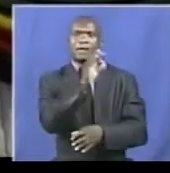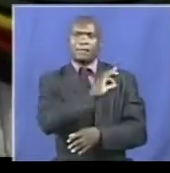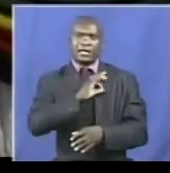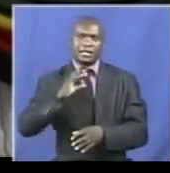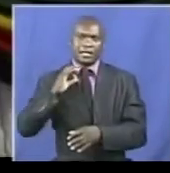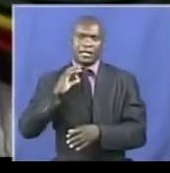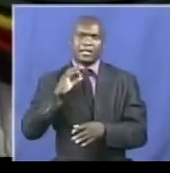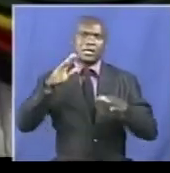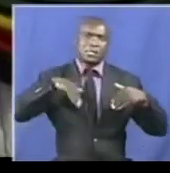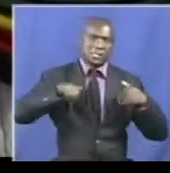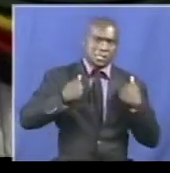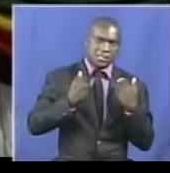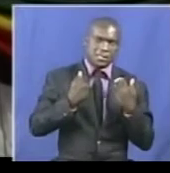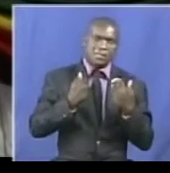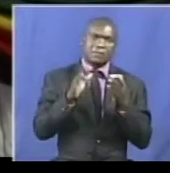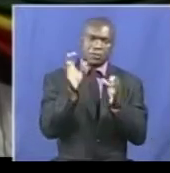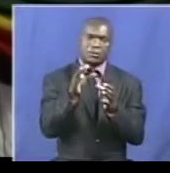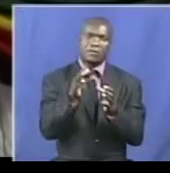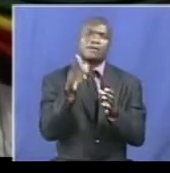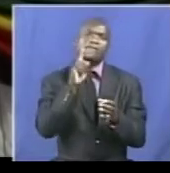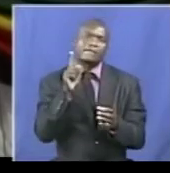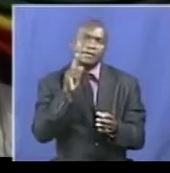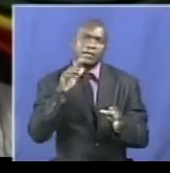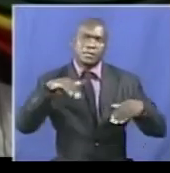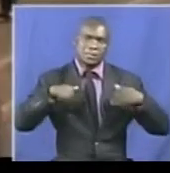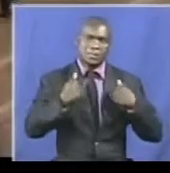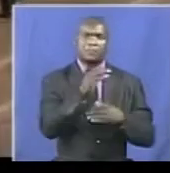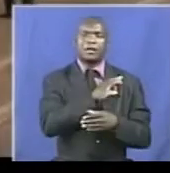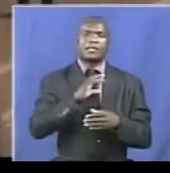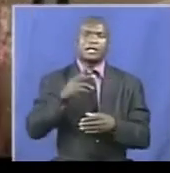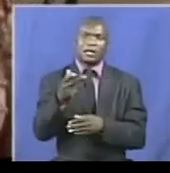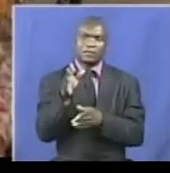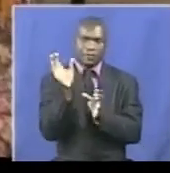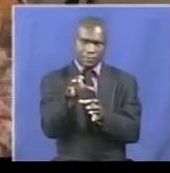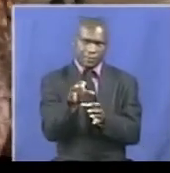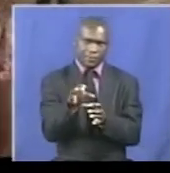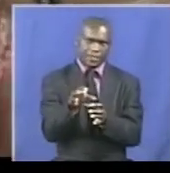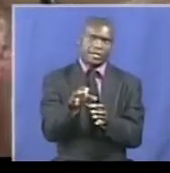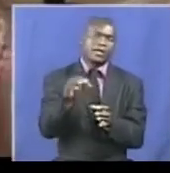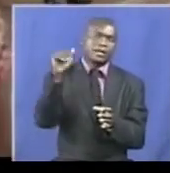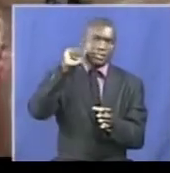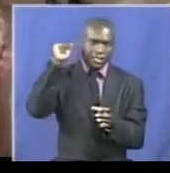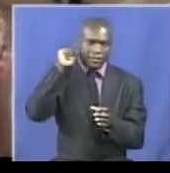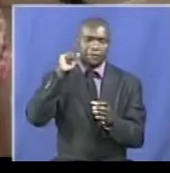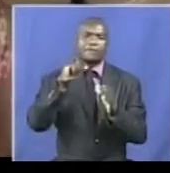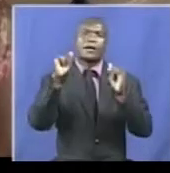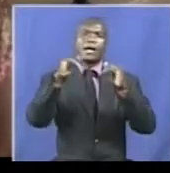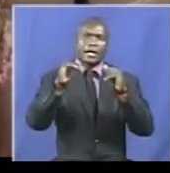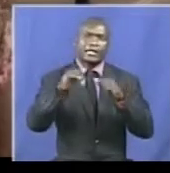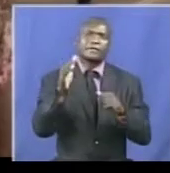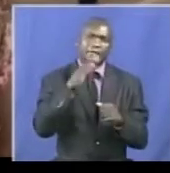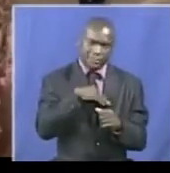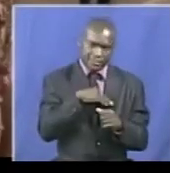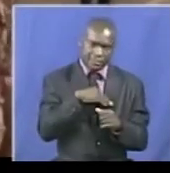his portfolio of Secretary for Disabled and Disadvantaged. The ruling party concluded the proceedings of the 6th National